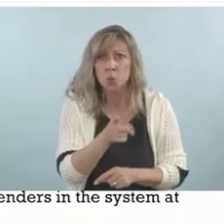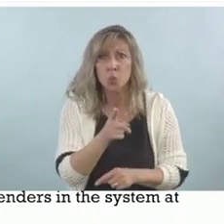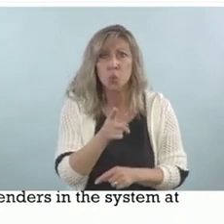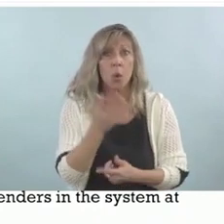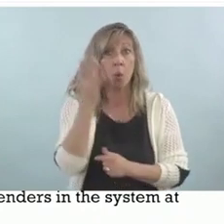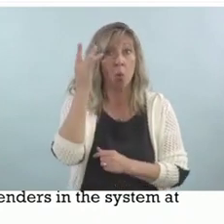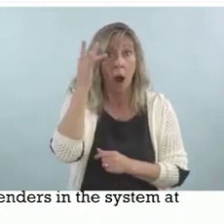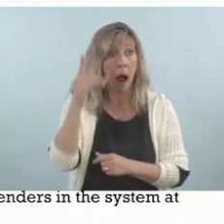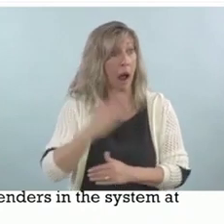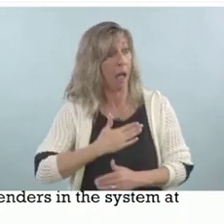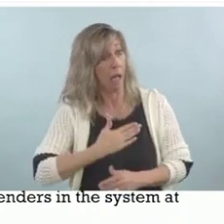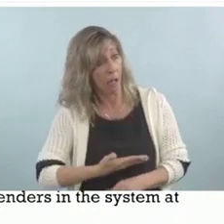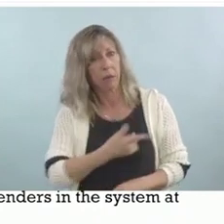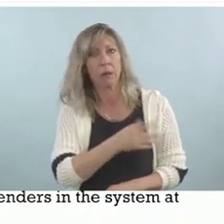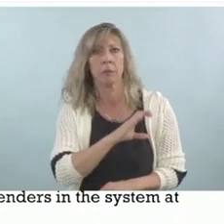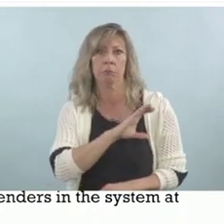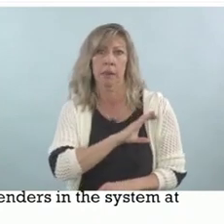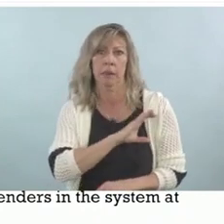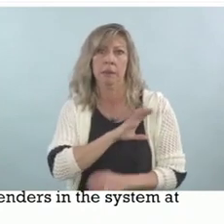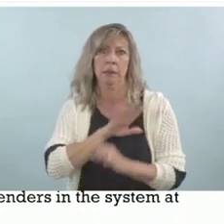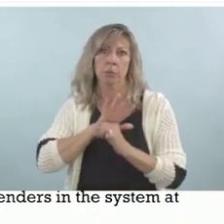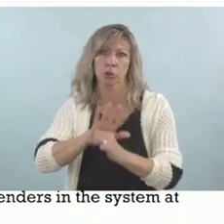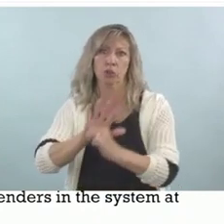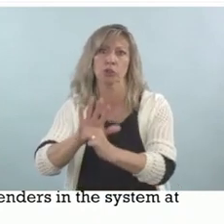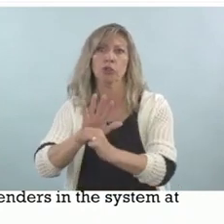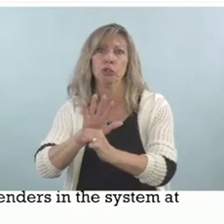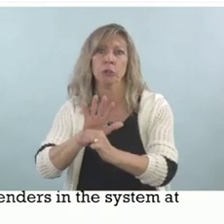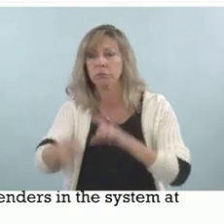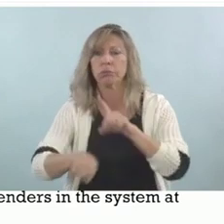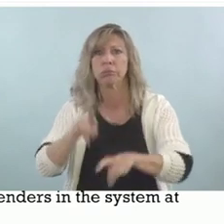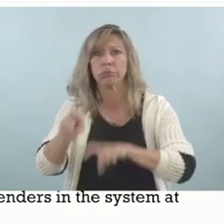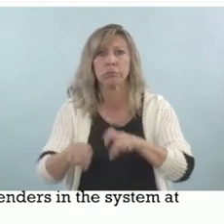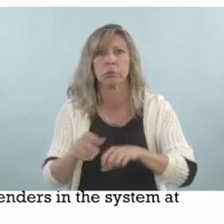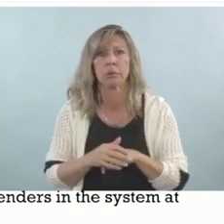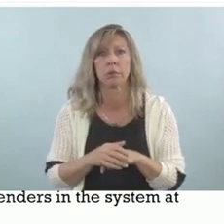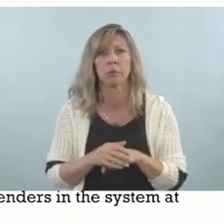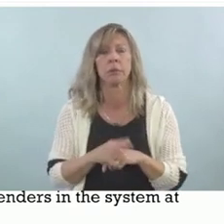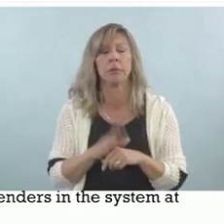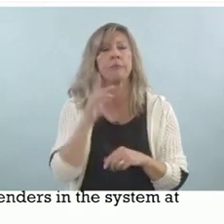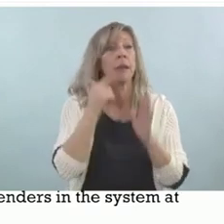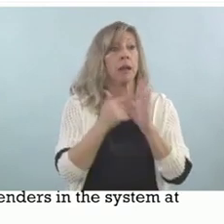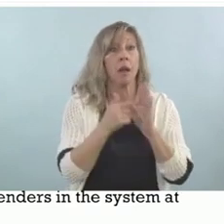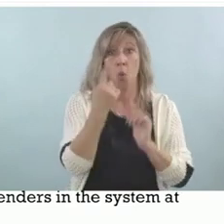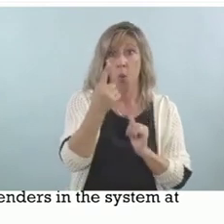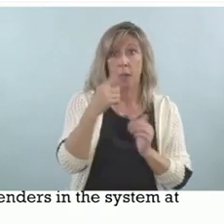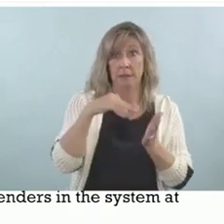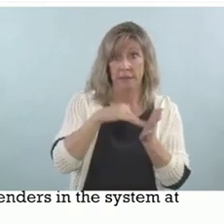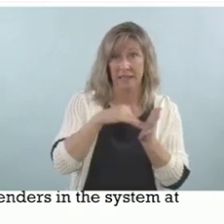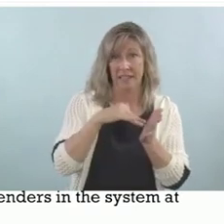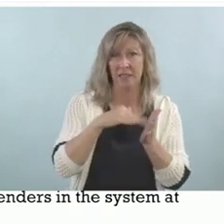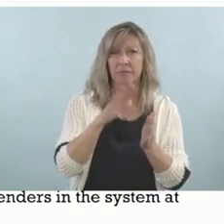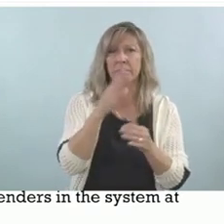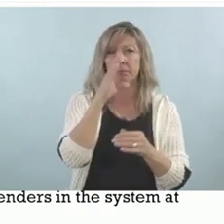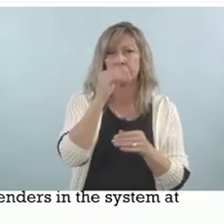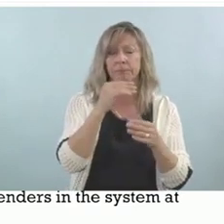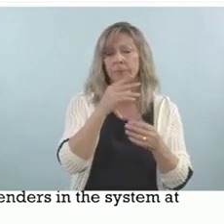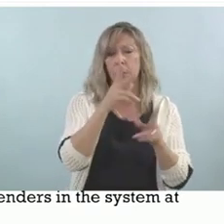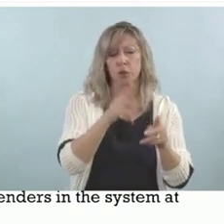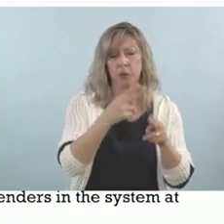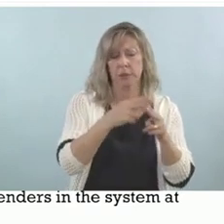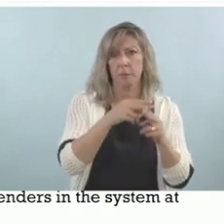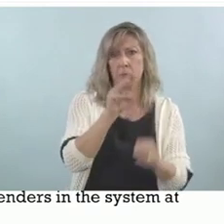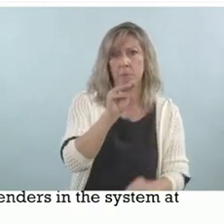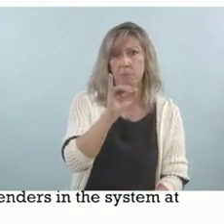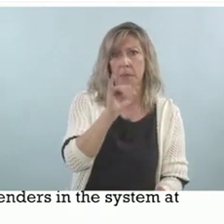police. It was a study done by Miller that shows that deaf people are overrepresented in prison.